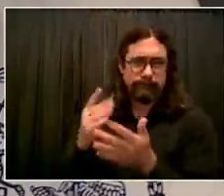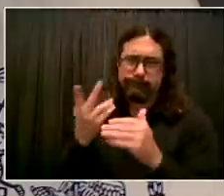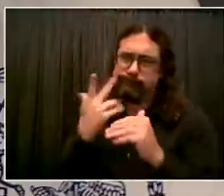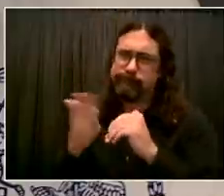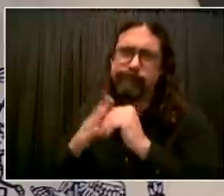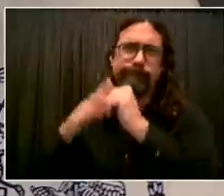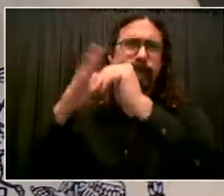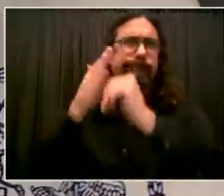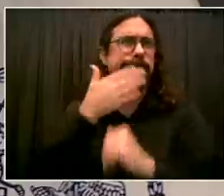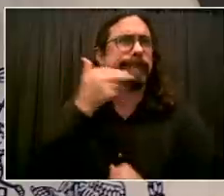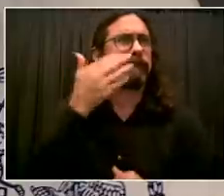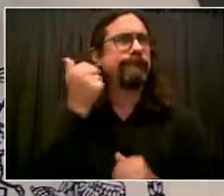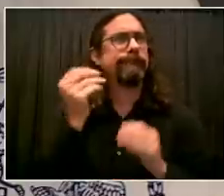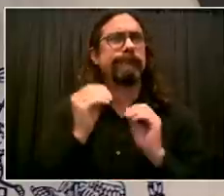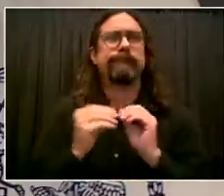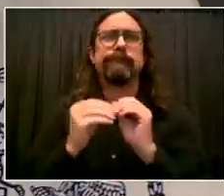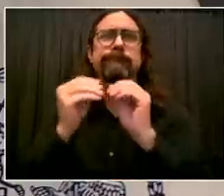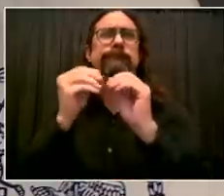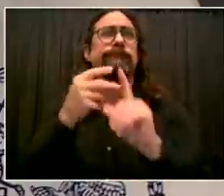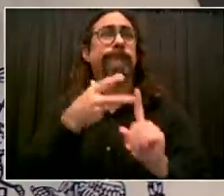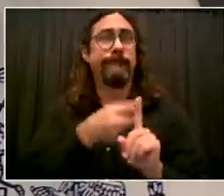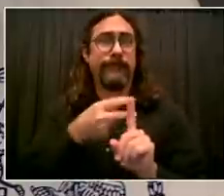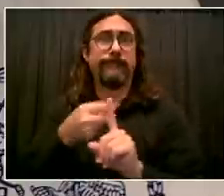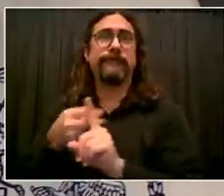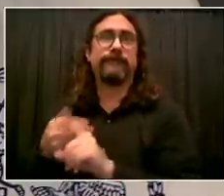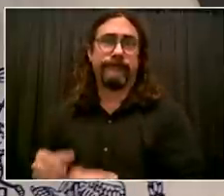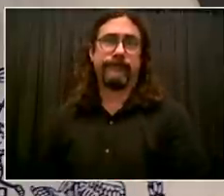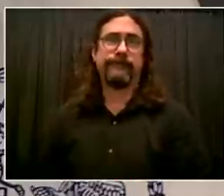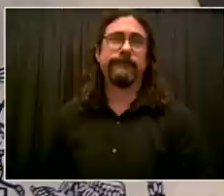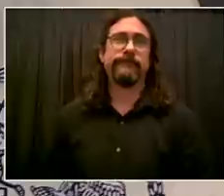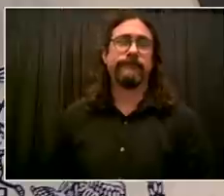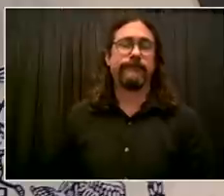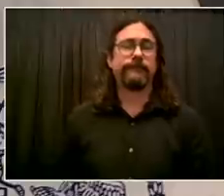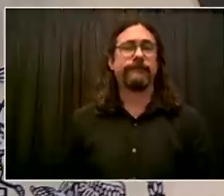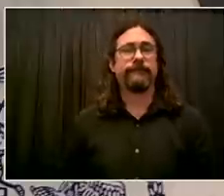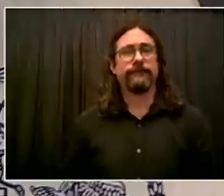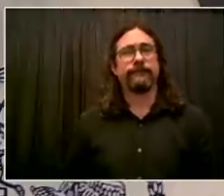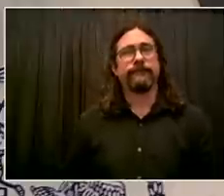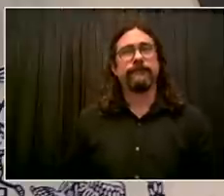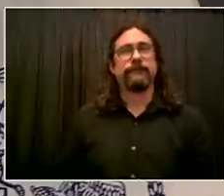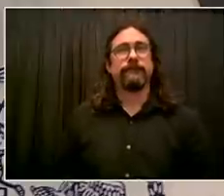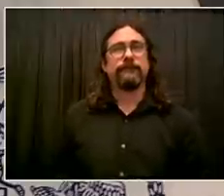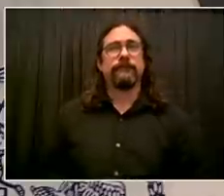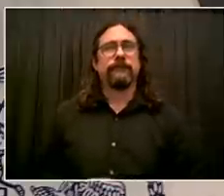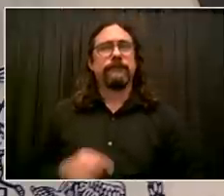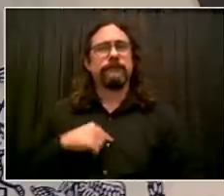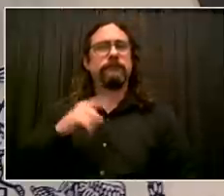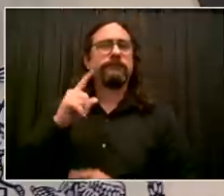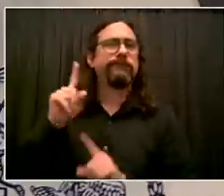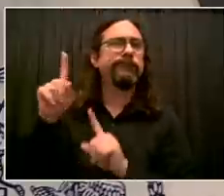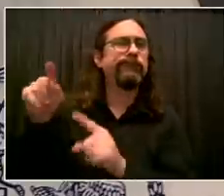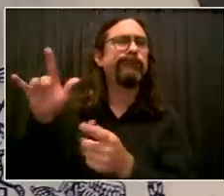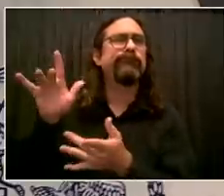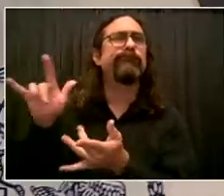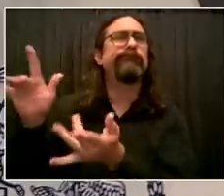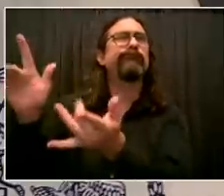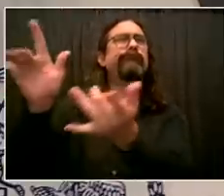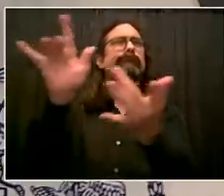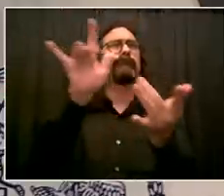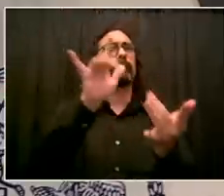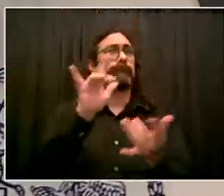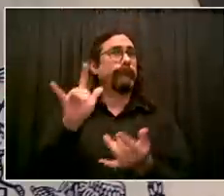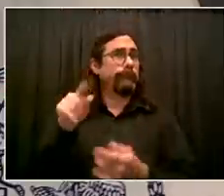around this weekend, different parts of the city, incredible energy. Why? Because people got vaccinated. New Yorkers